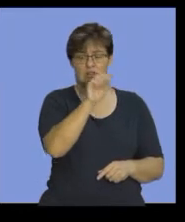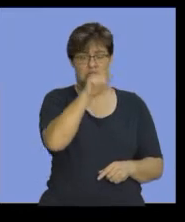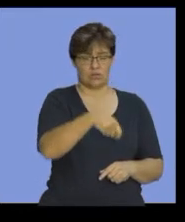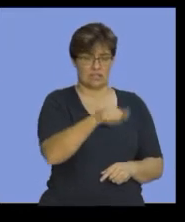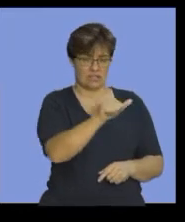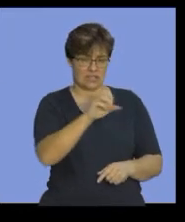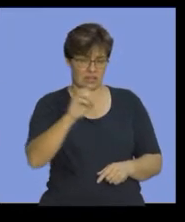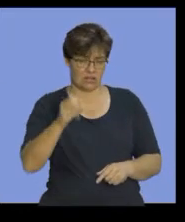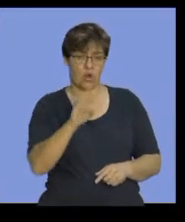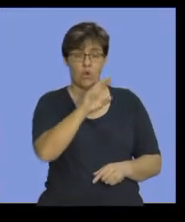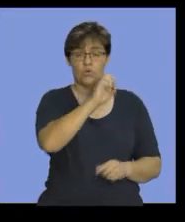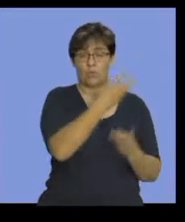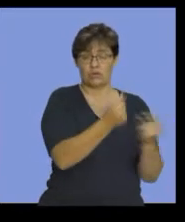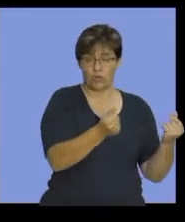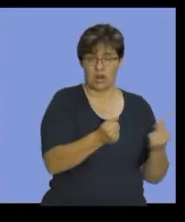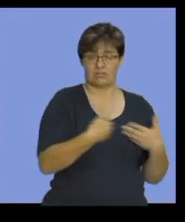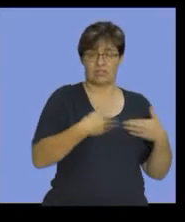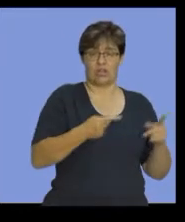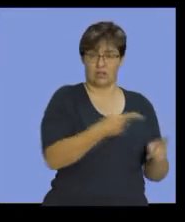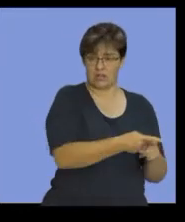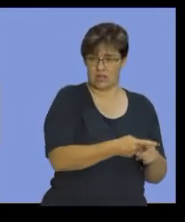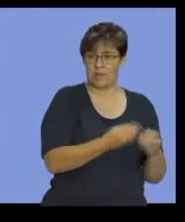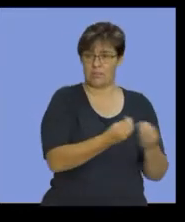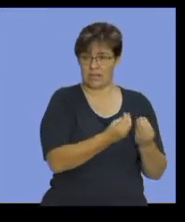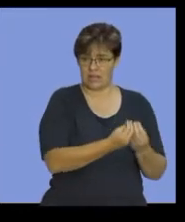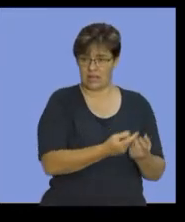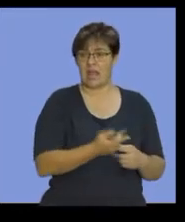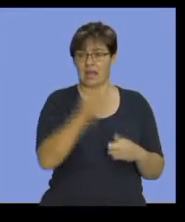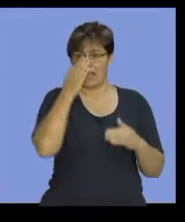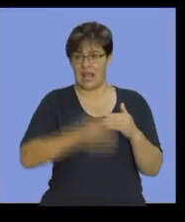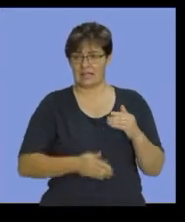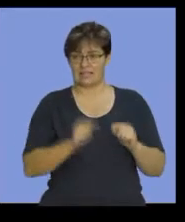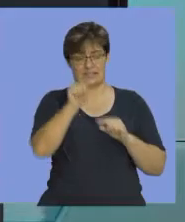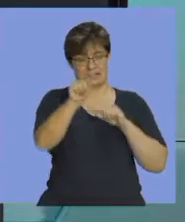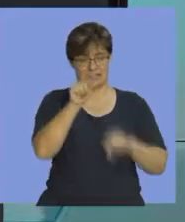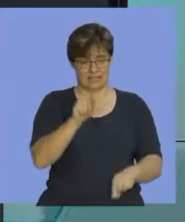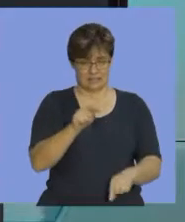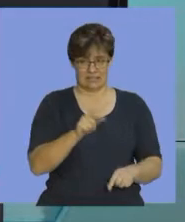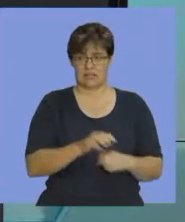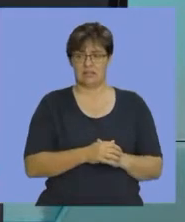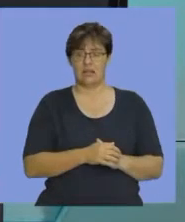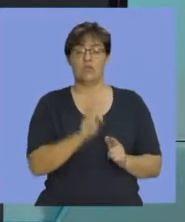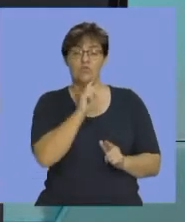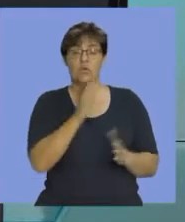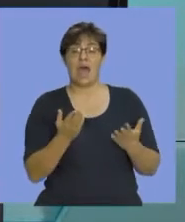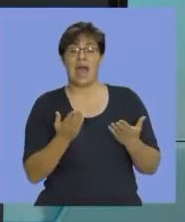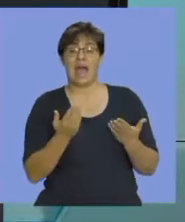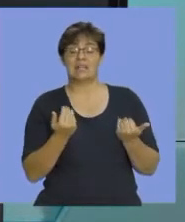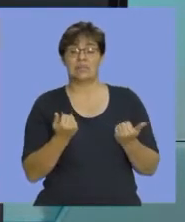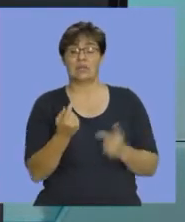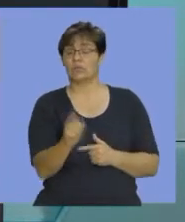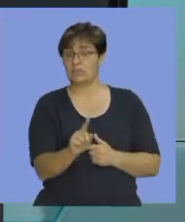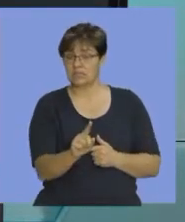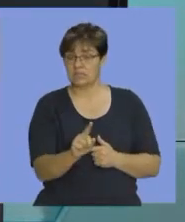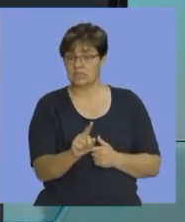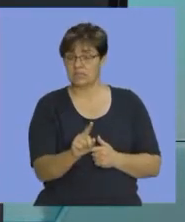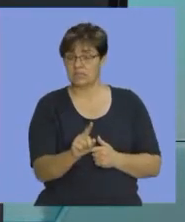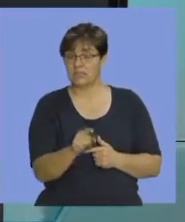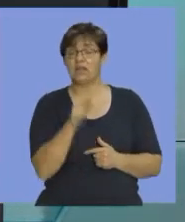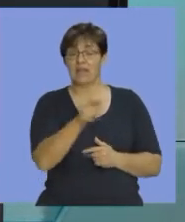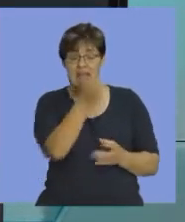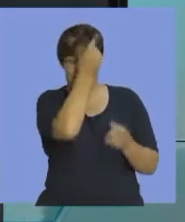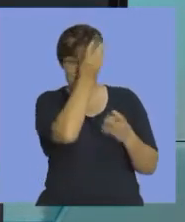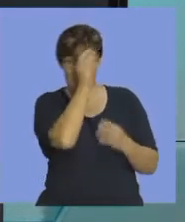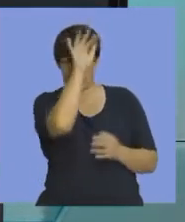raw material stock at the beginning, raw material stock at the end. You are expected now to use this